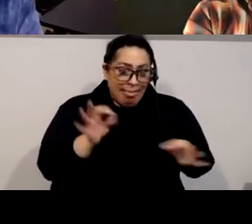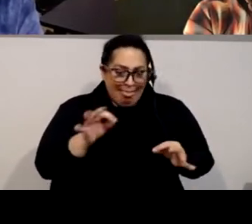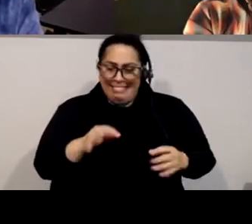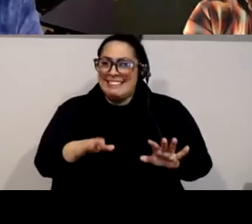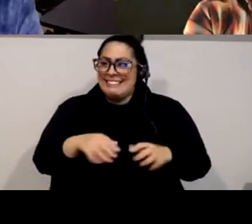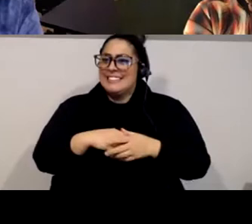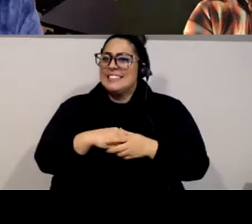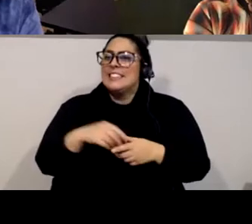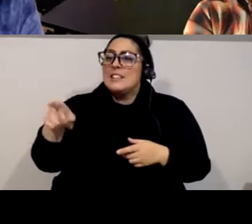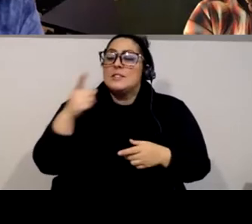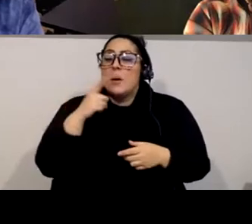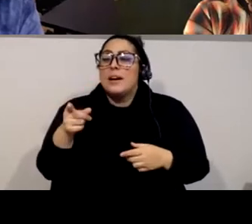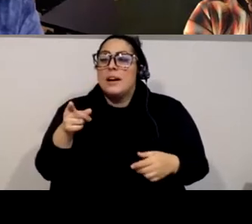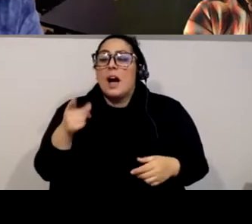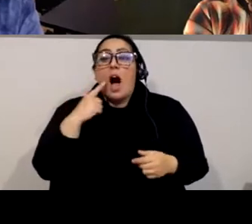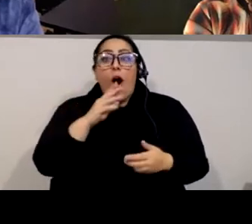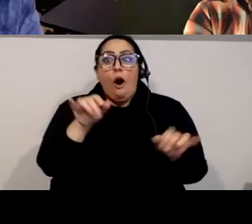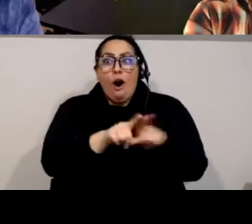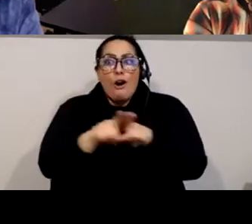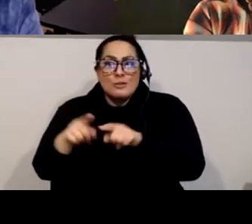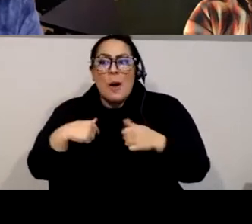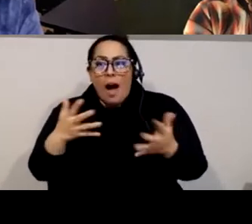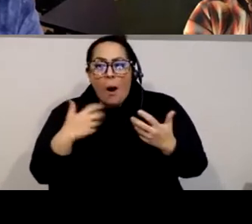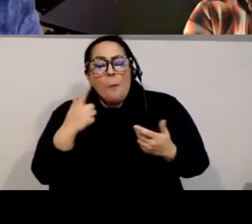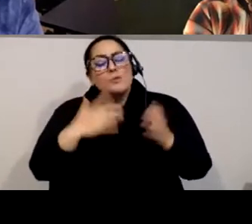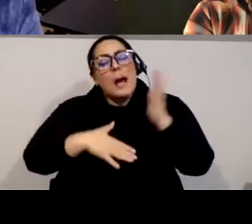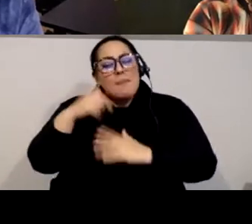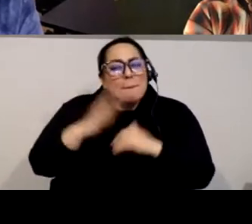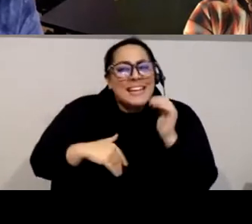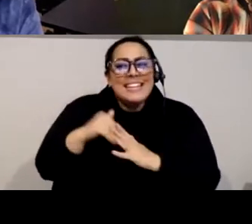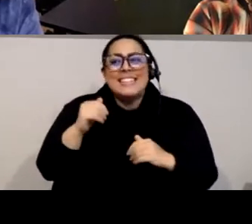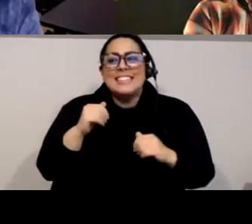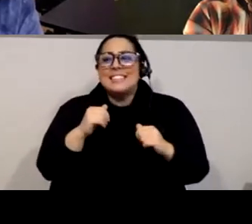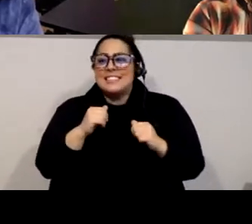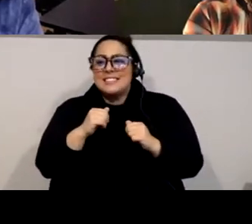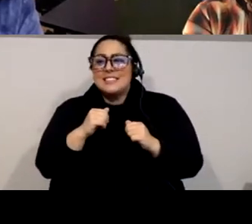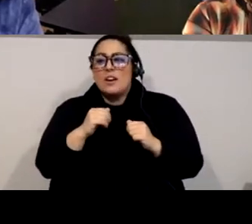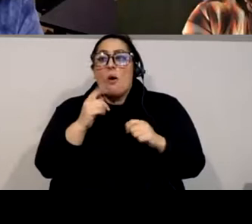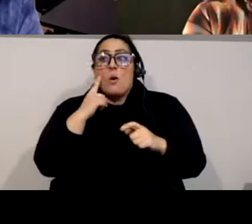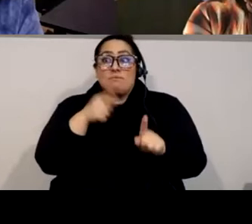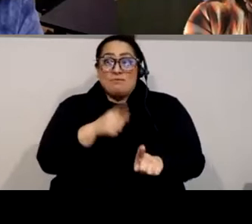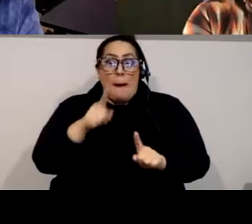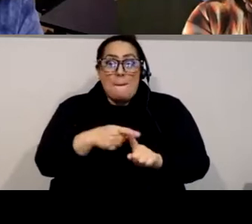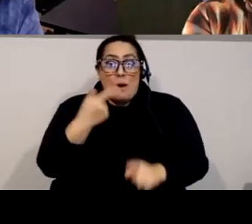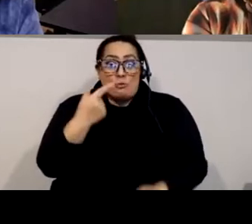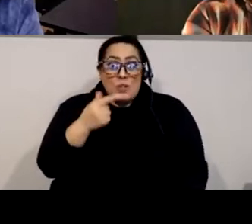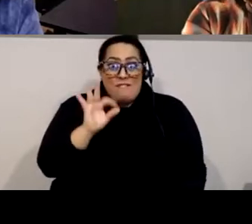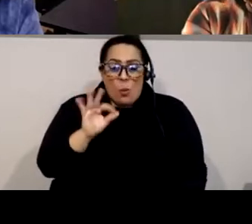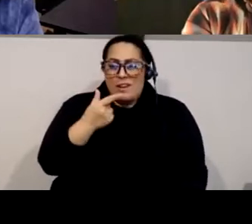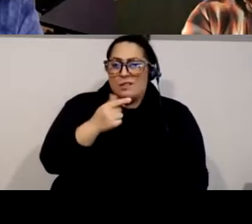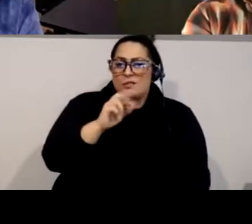part of this conversation. I also wanted to sort of just build on in the, in the case of George Floyd as someone who's also,